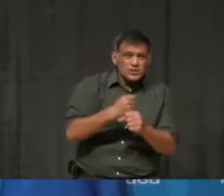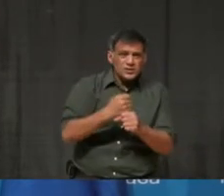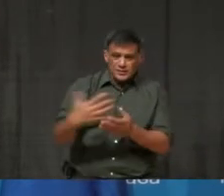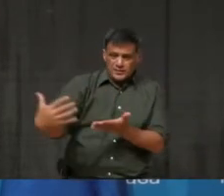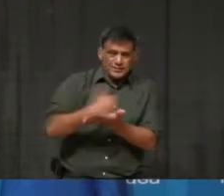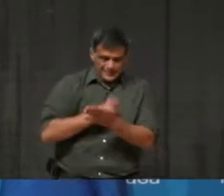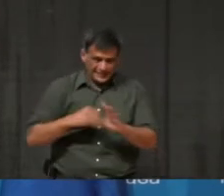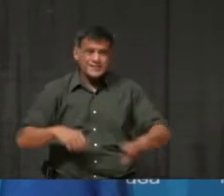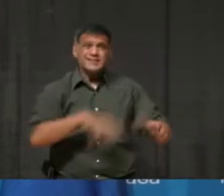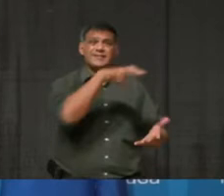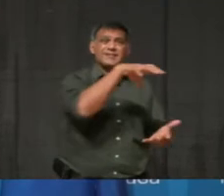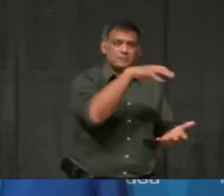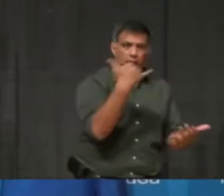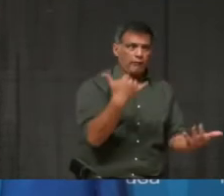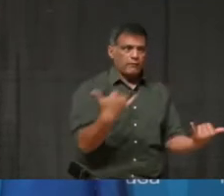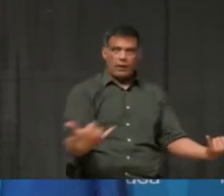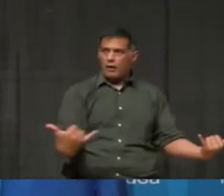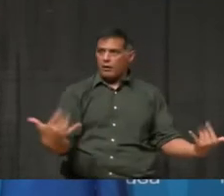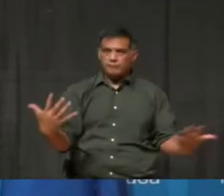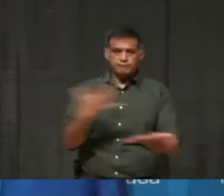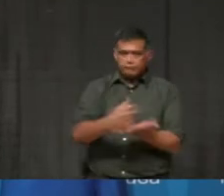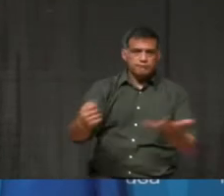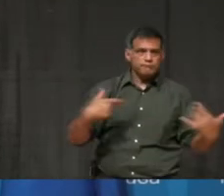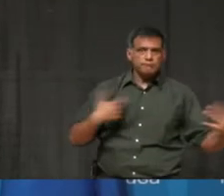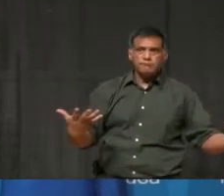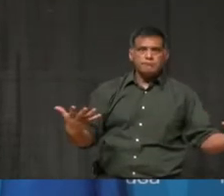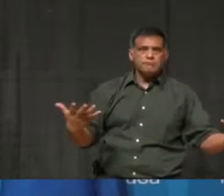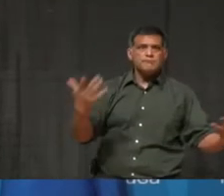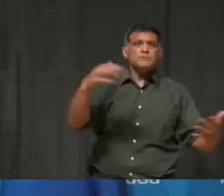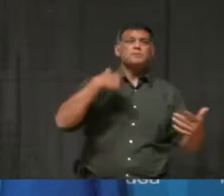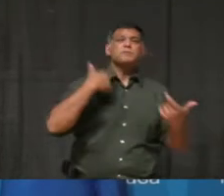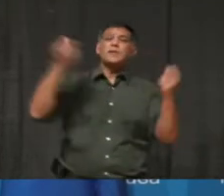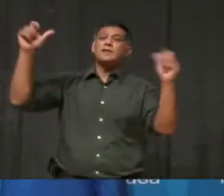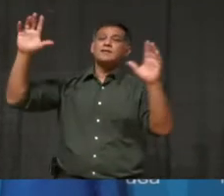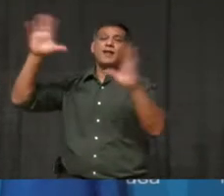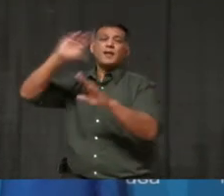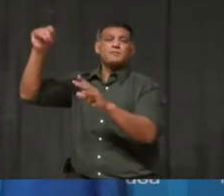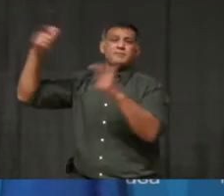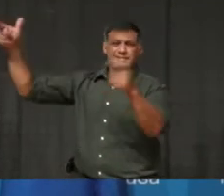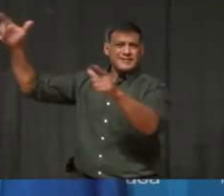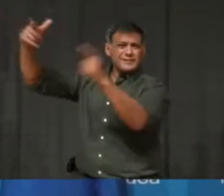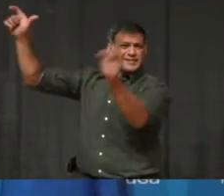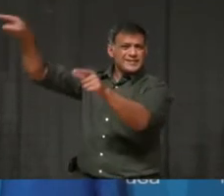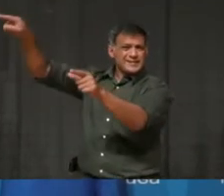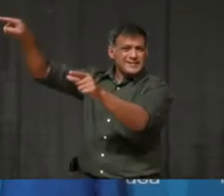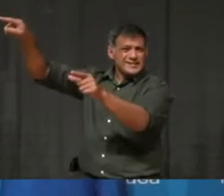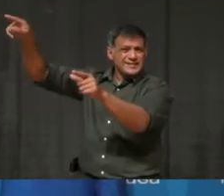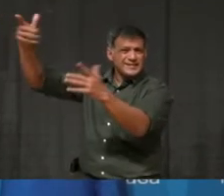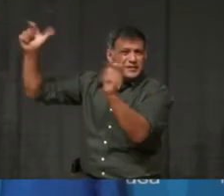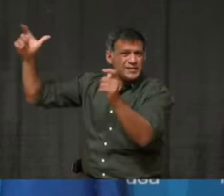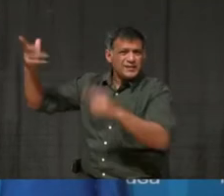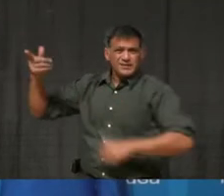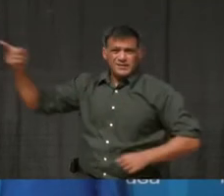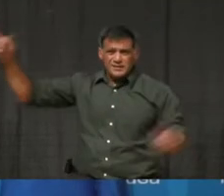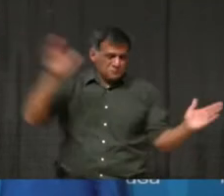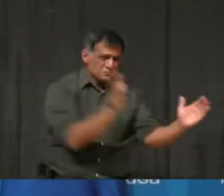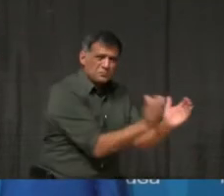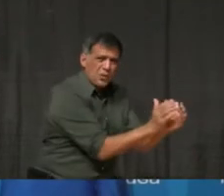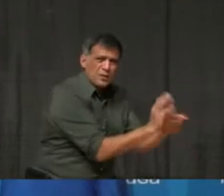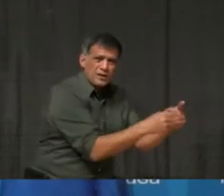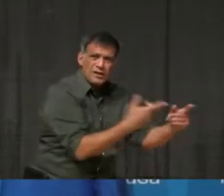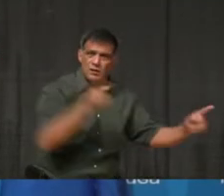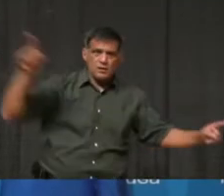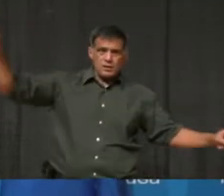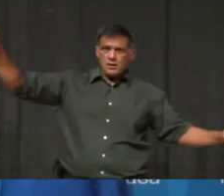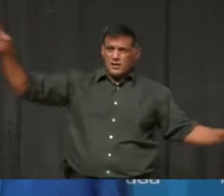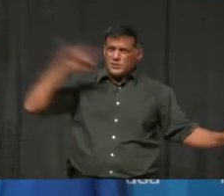stores can continue to sell non-essential items to people in their stores, while small retailers cannot. Big